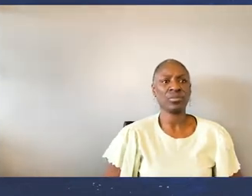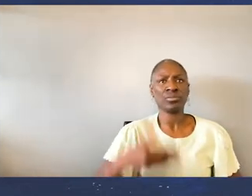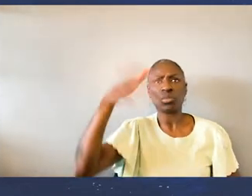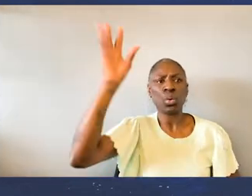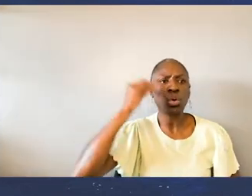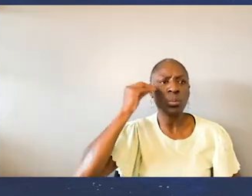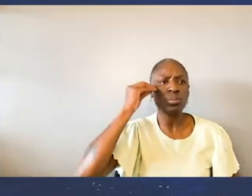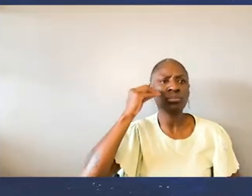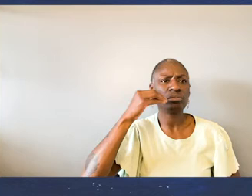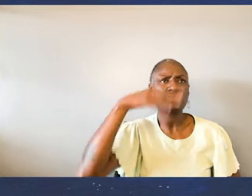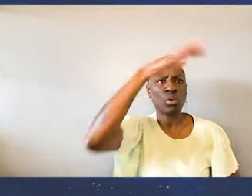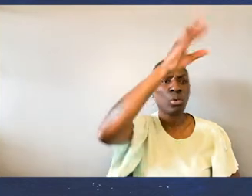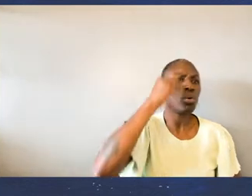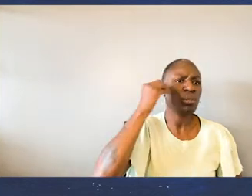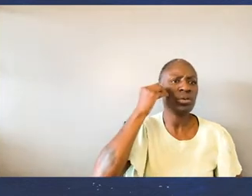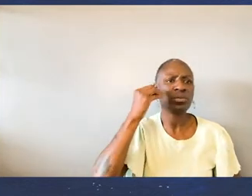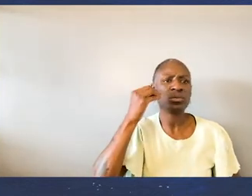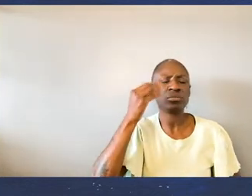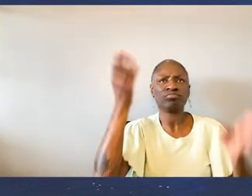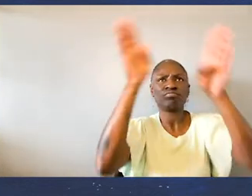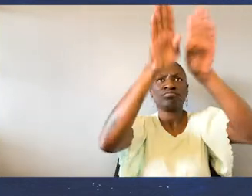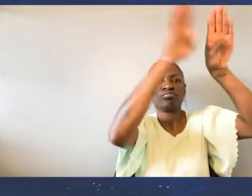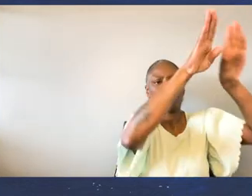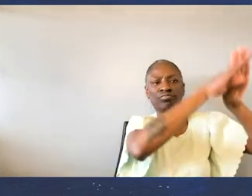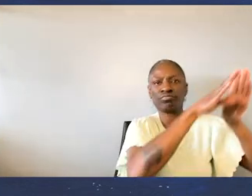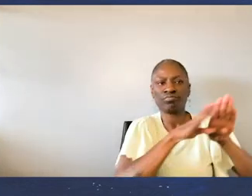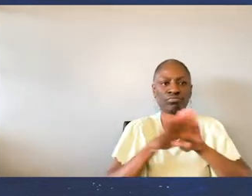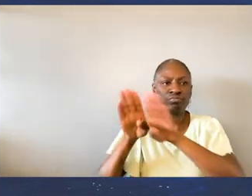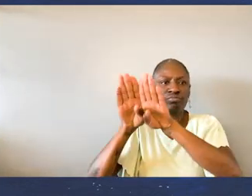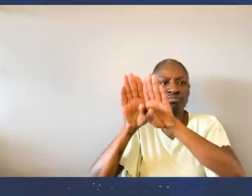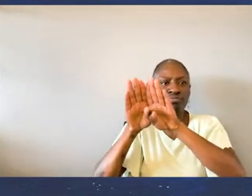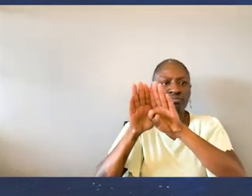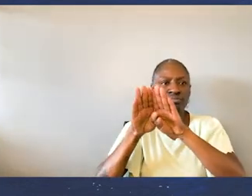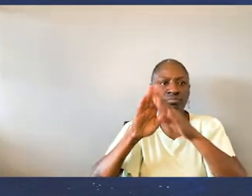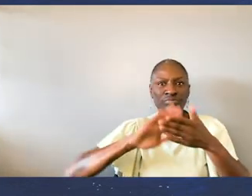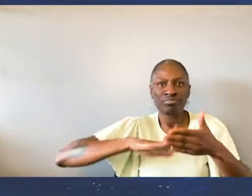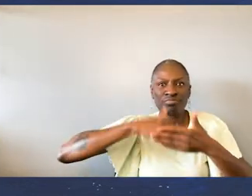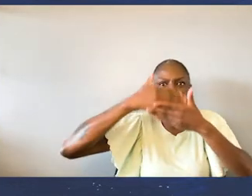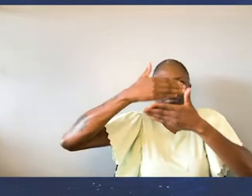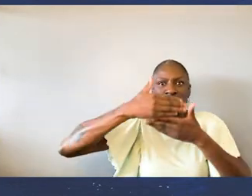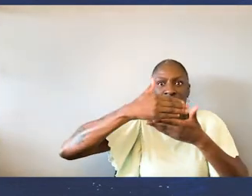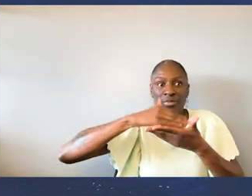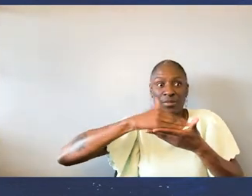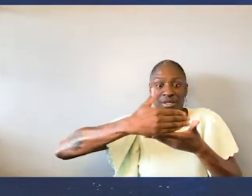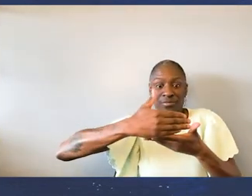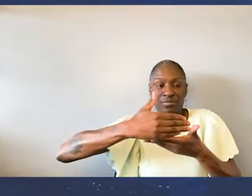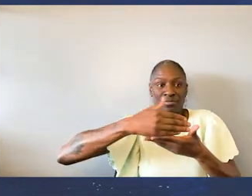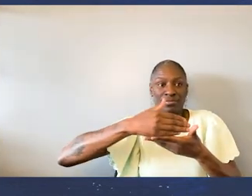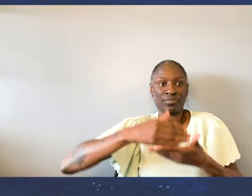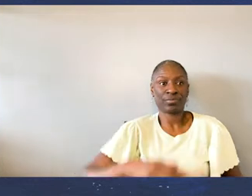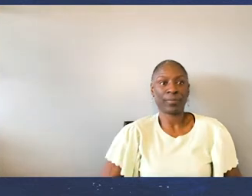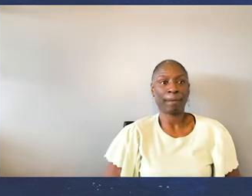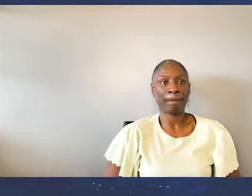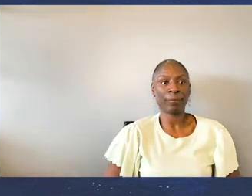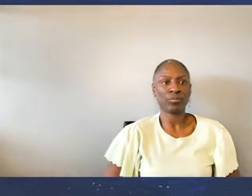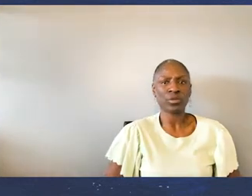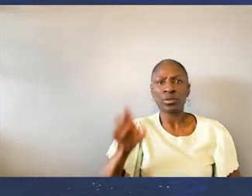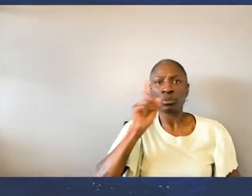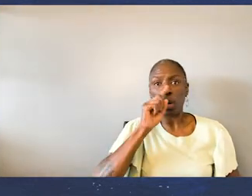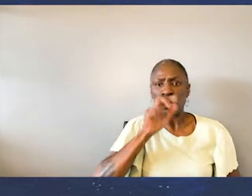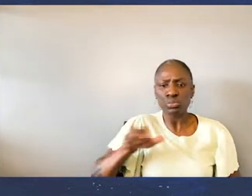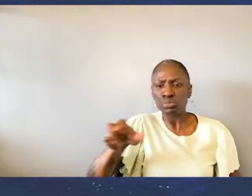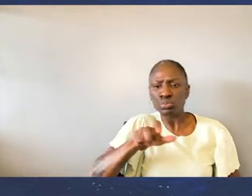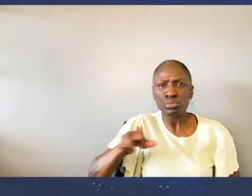locked our doors, and opened up the blue-white screens of our laptops. At the click of a mouse, everything moved